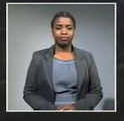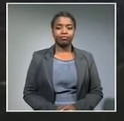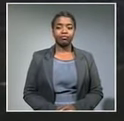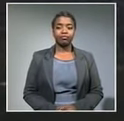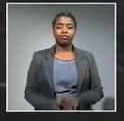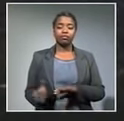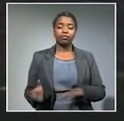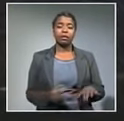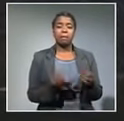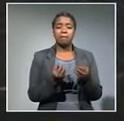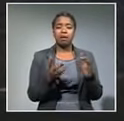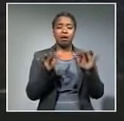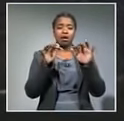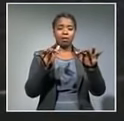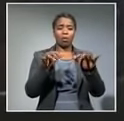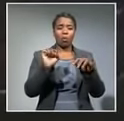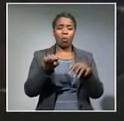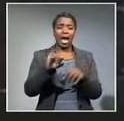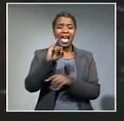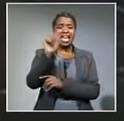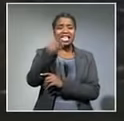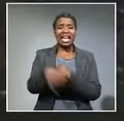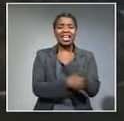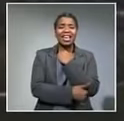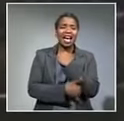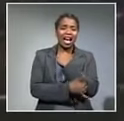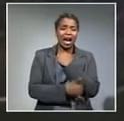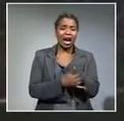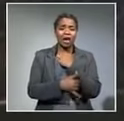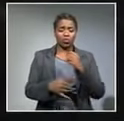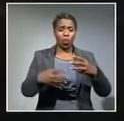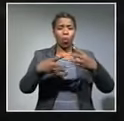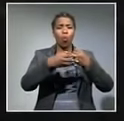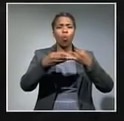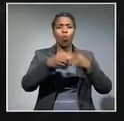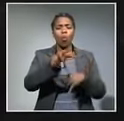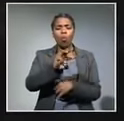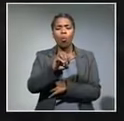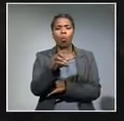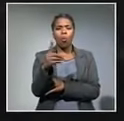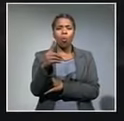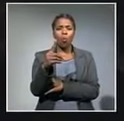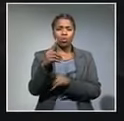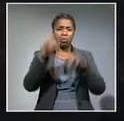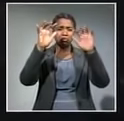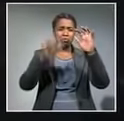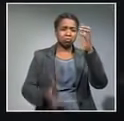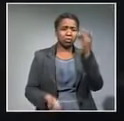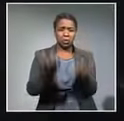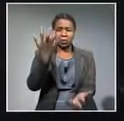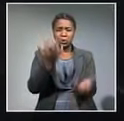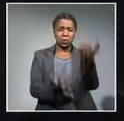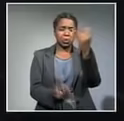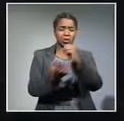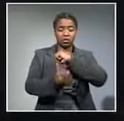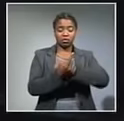hundreds of people have been displaced after flames engulfed the wooded hills in italy's central tuscany region now the blaze